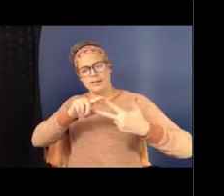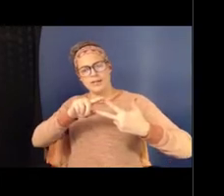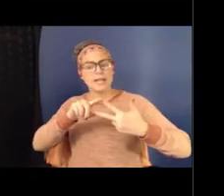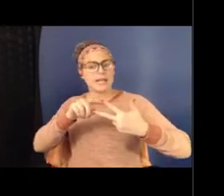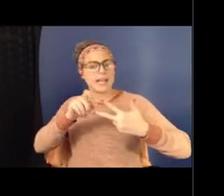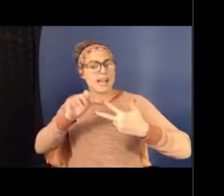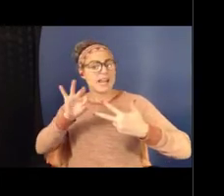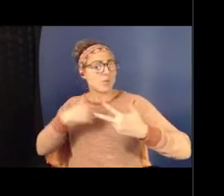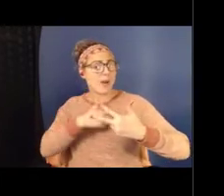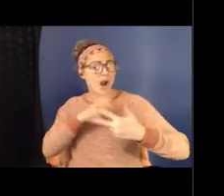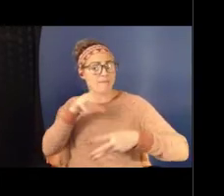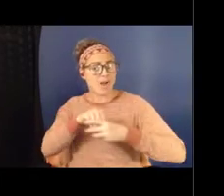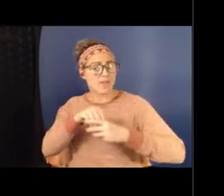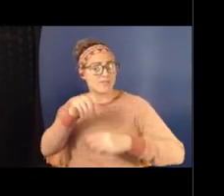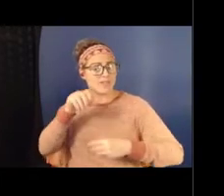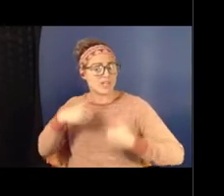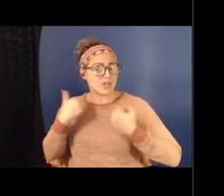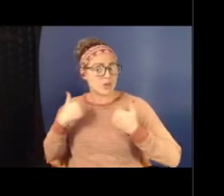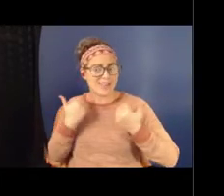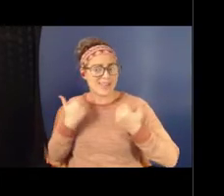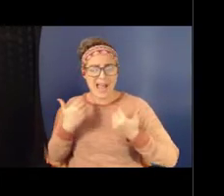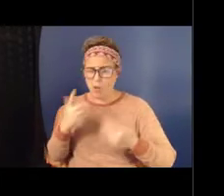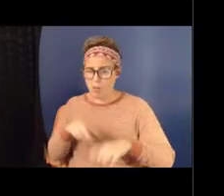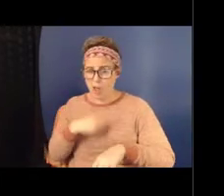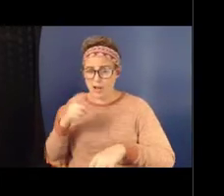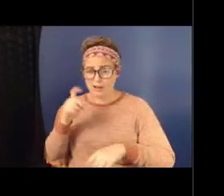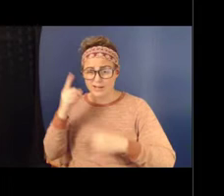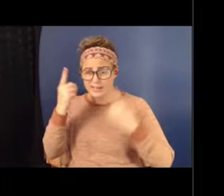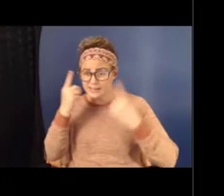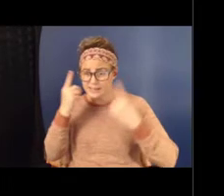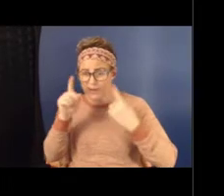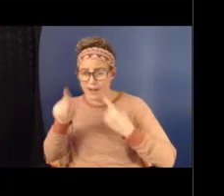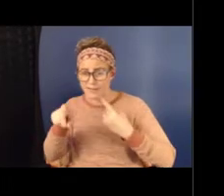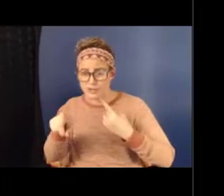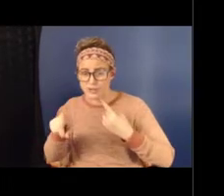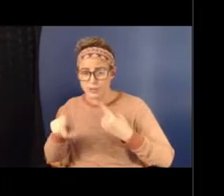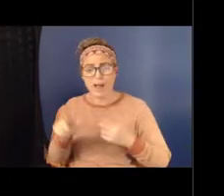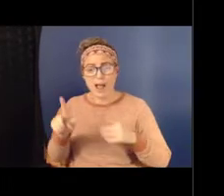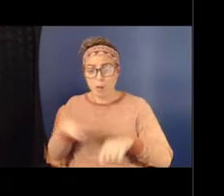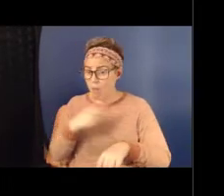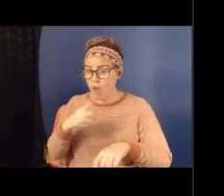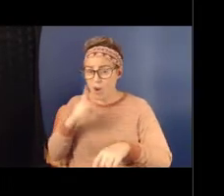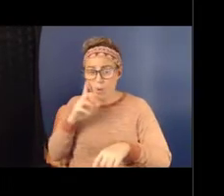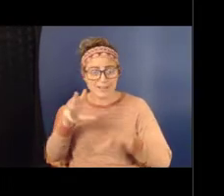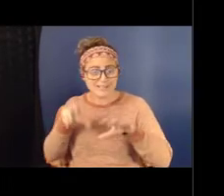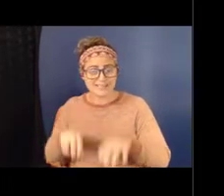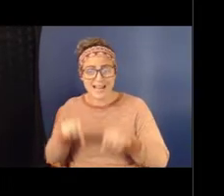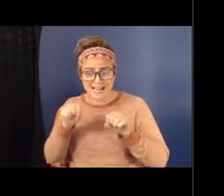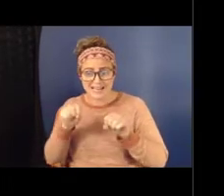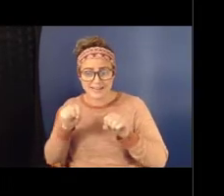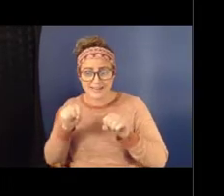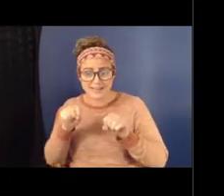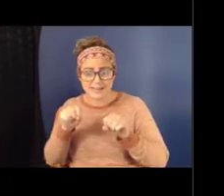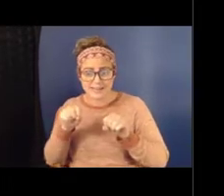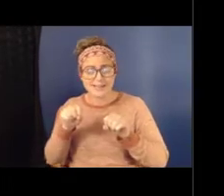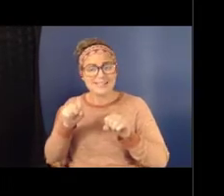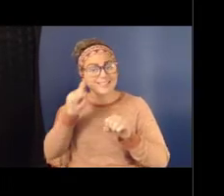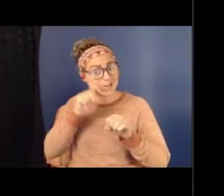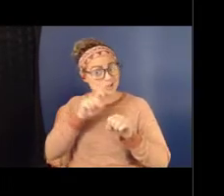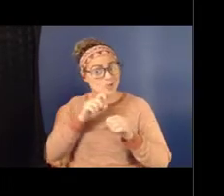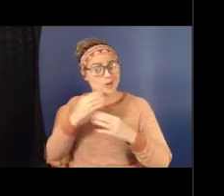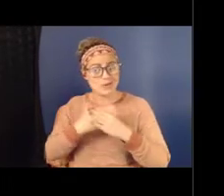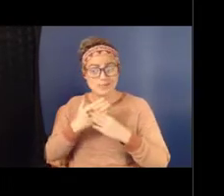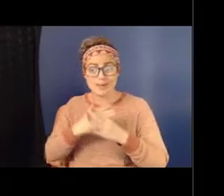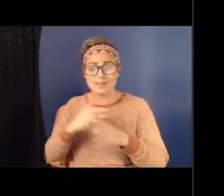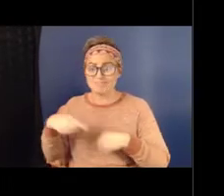do we have to actually consider? What is the messaging? How long does it take? Because sexual harassment's been around for a really long time.